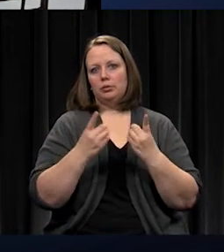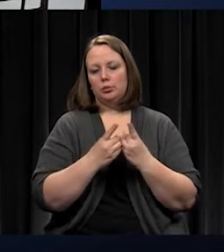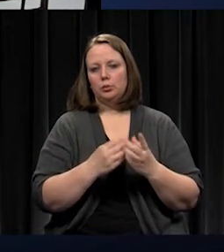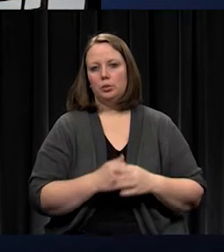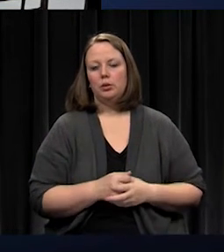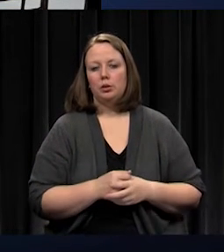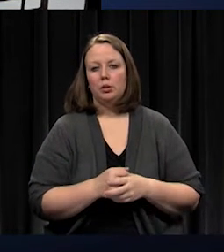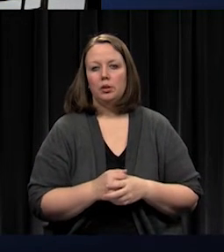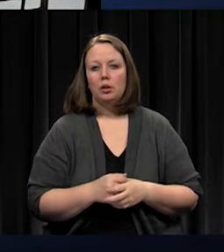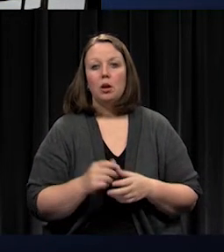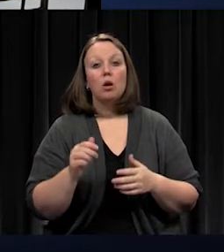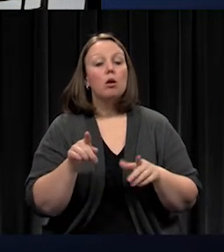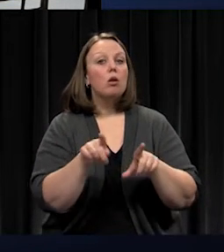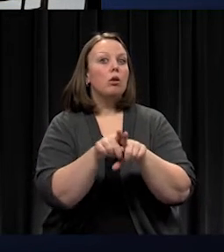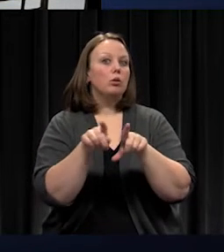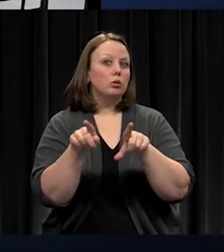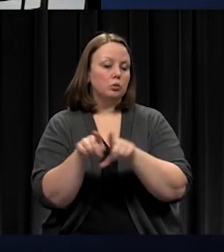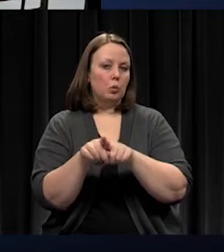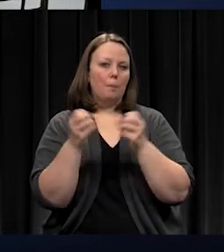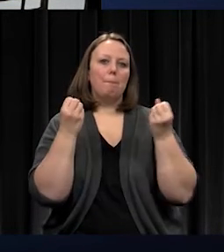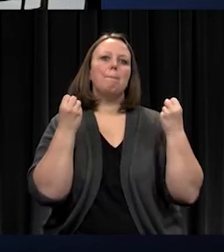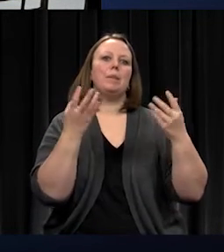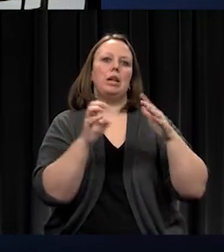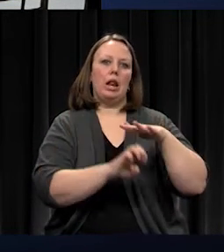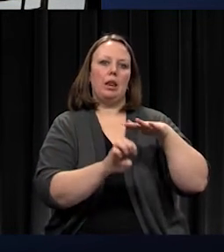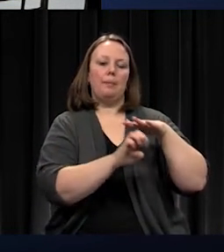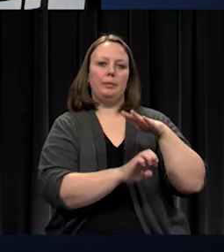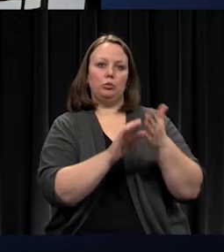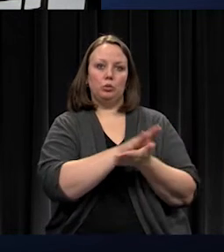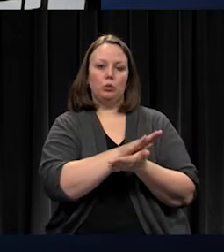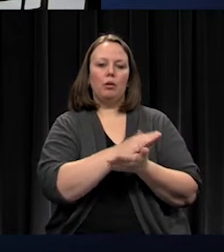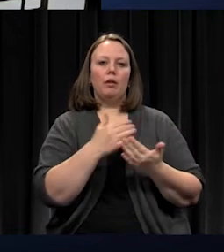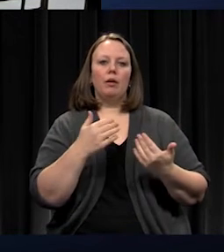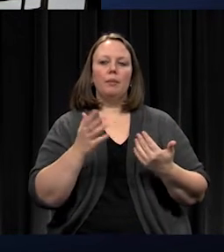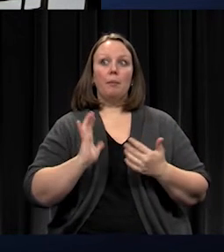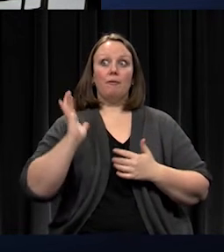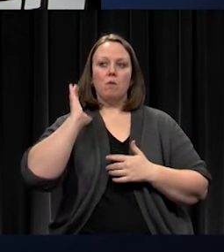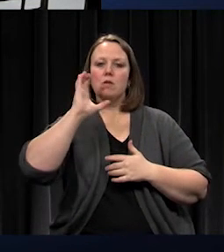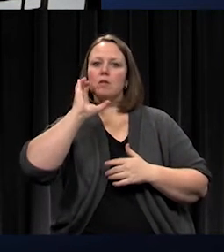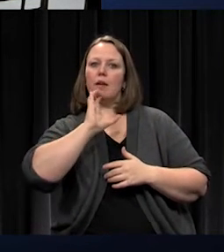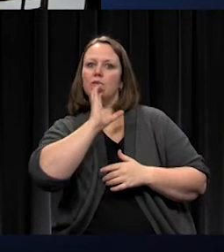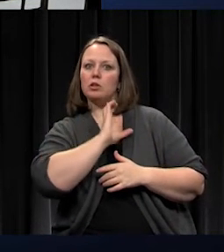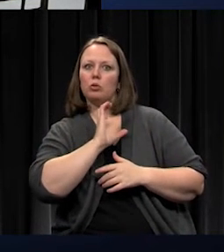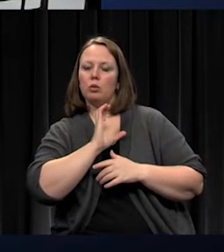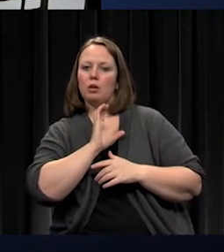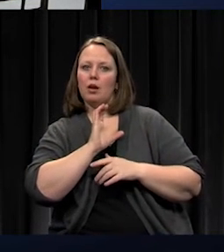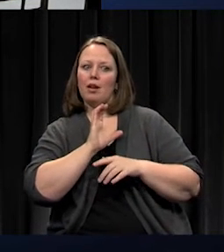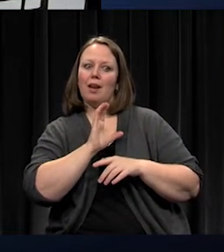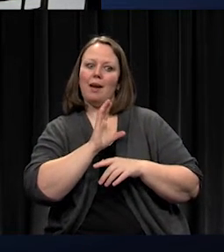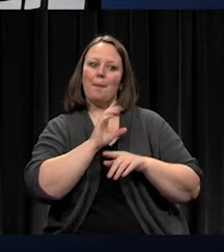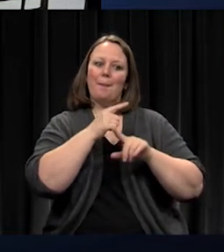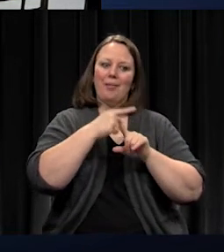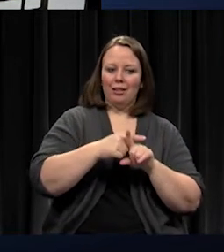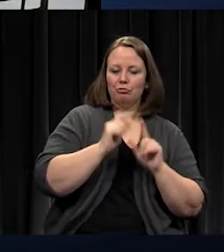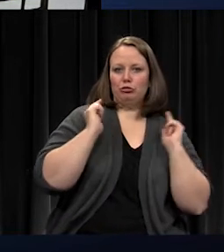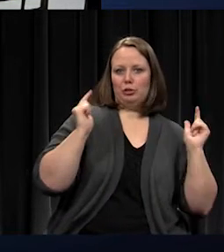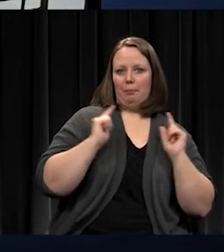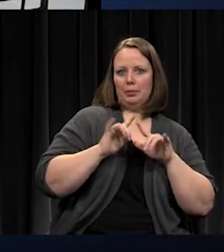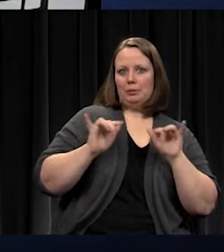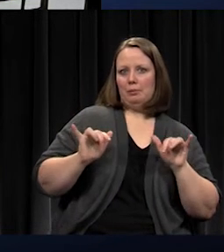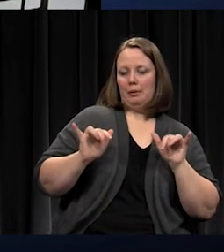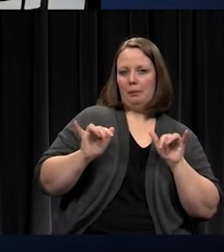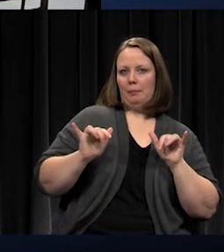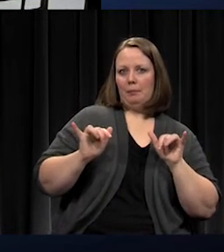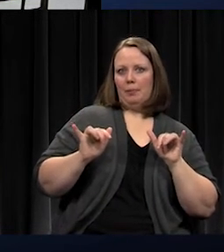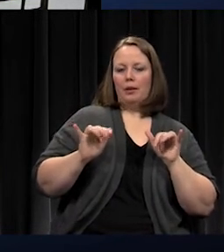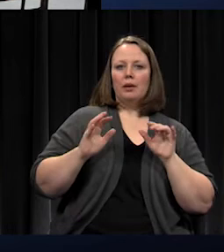many of our elementaries have a cafeteria that at one time was used also as a gym and we continue to rent.